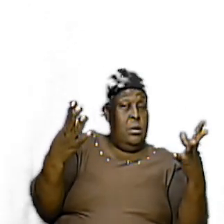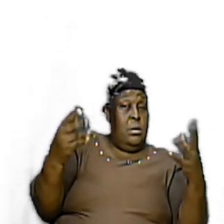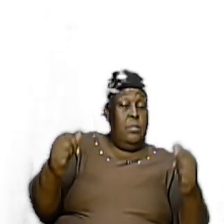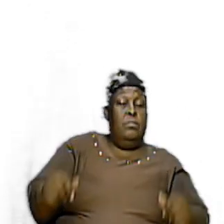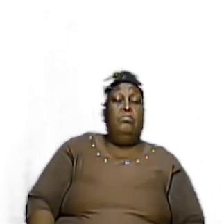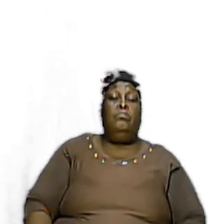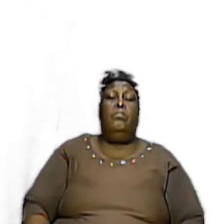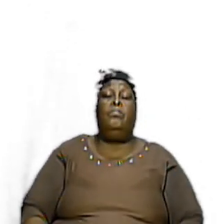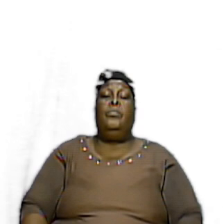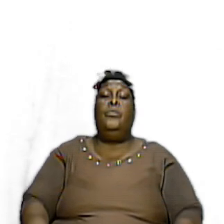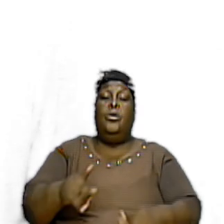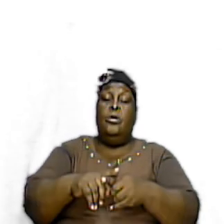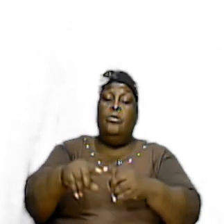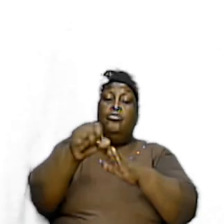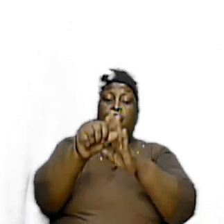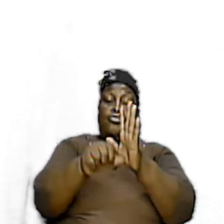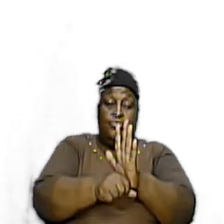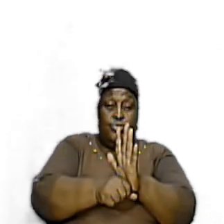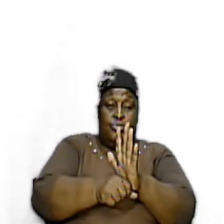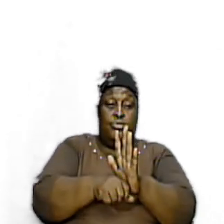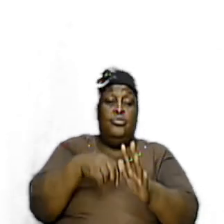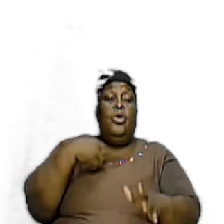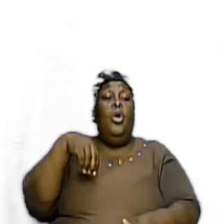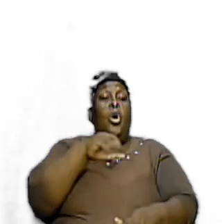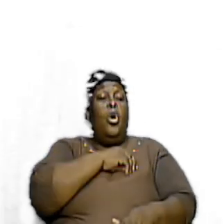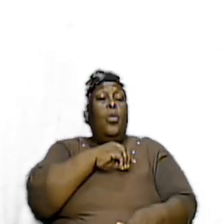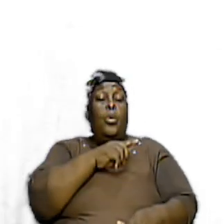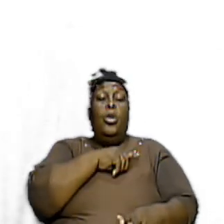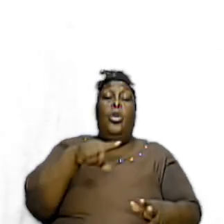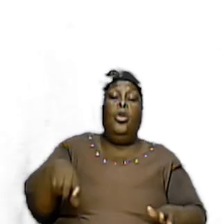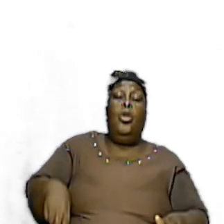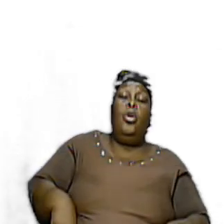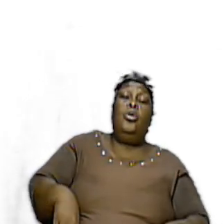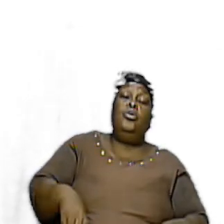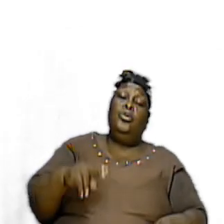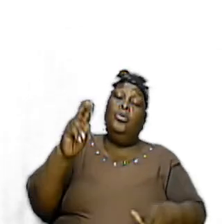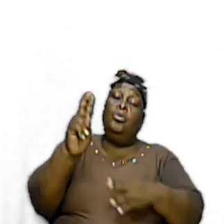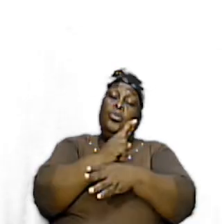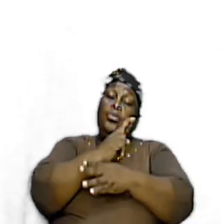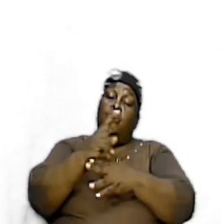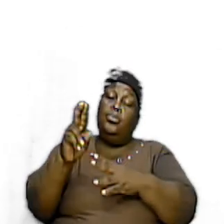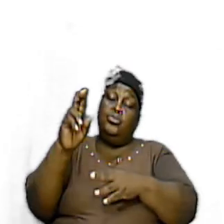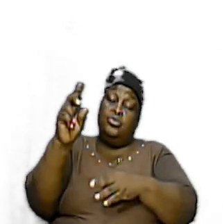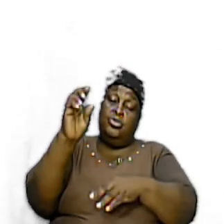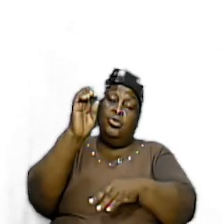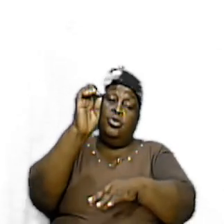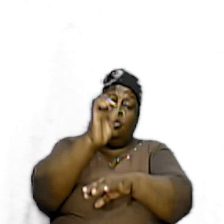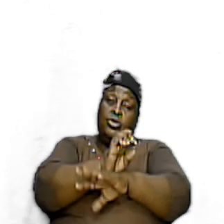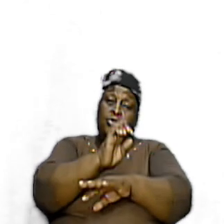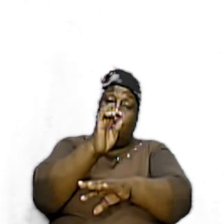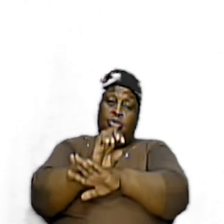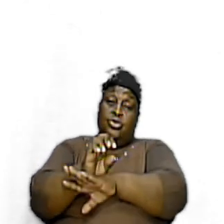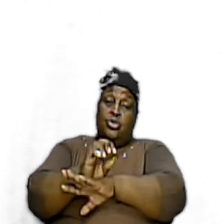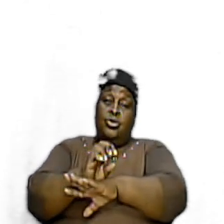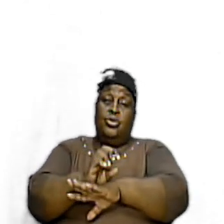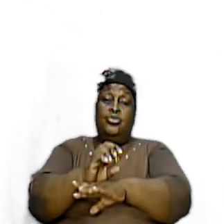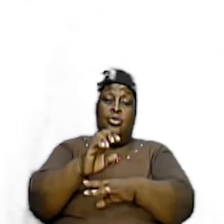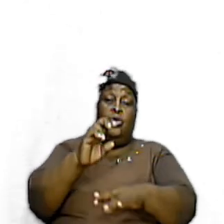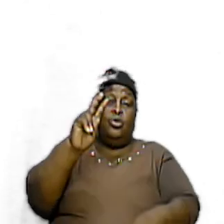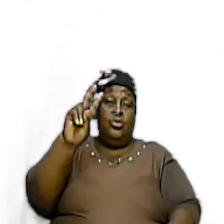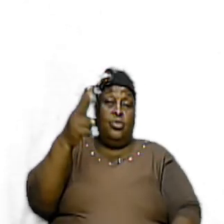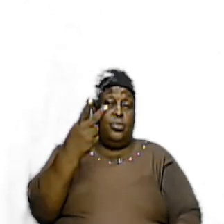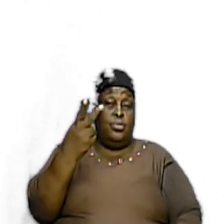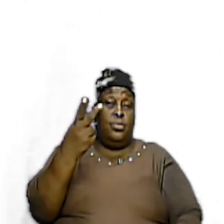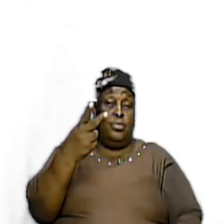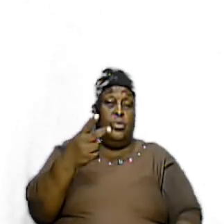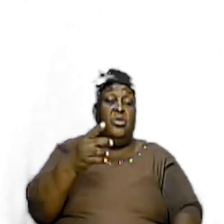According To The Scriptures Our Lord Only Used The Term Church Twice Jesus Only Make Reference